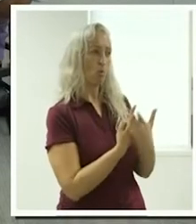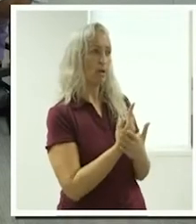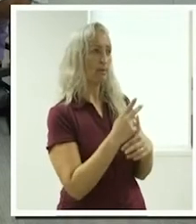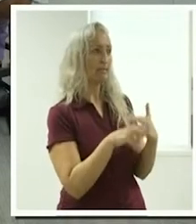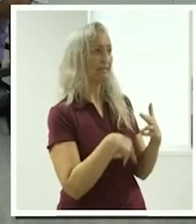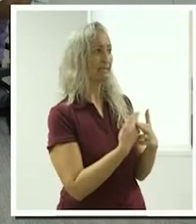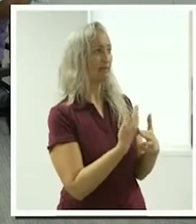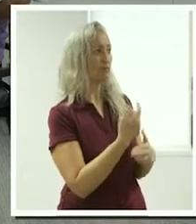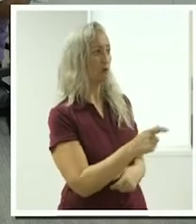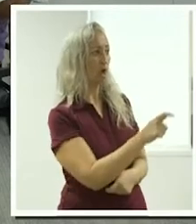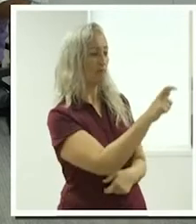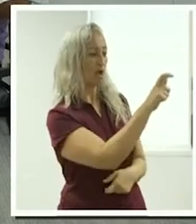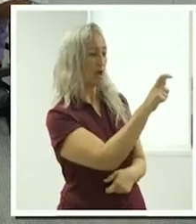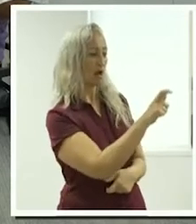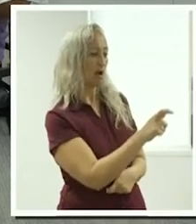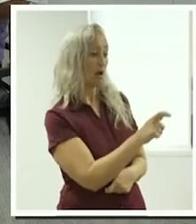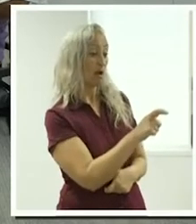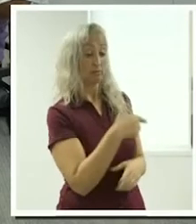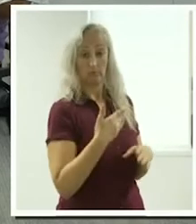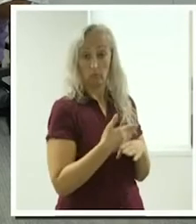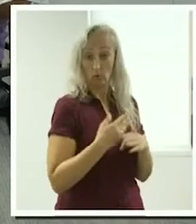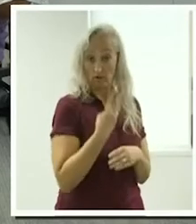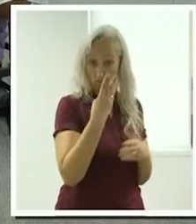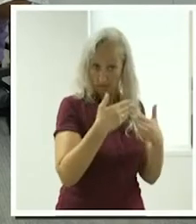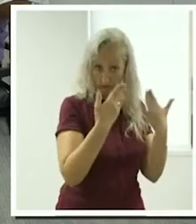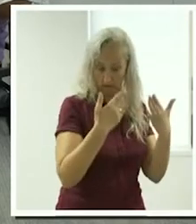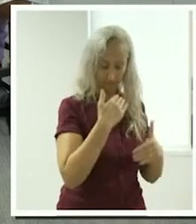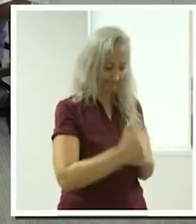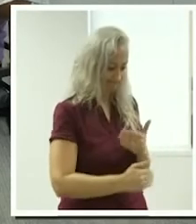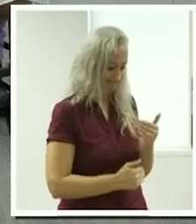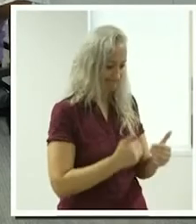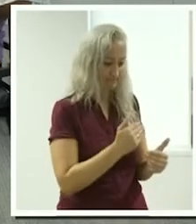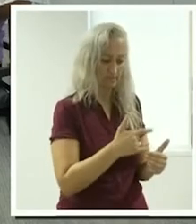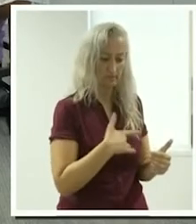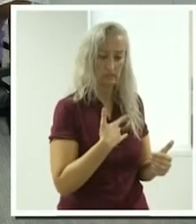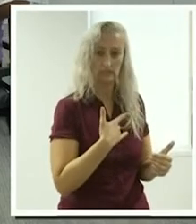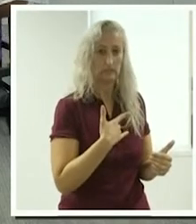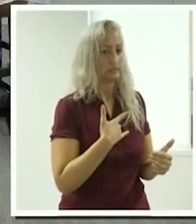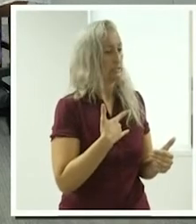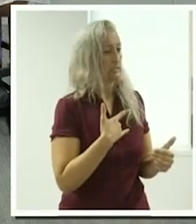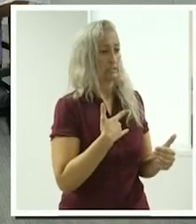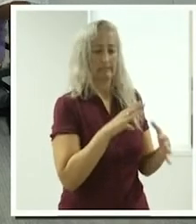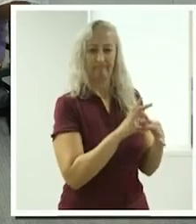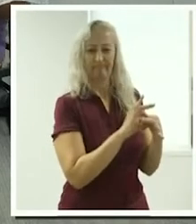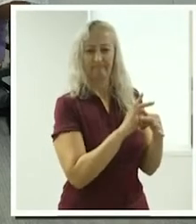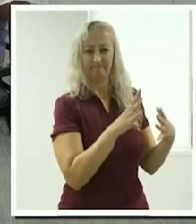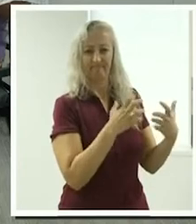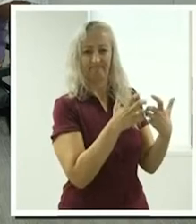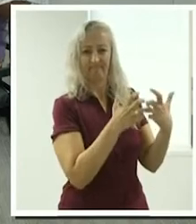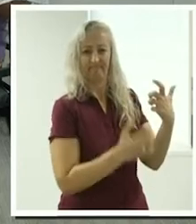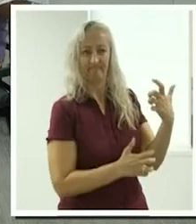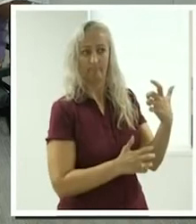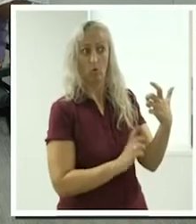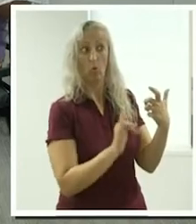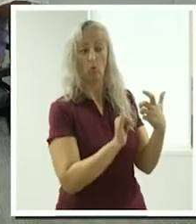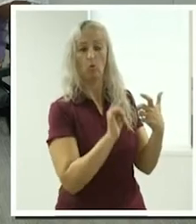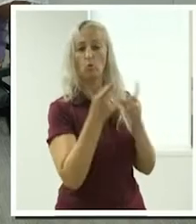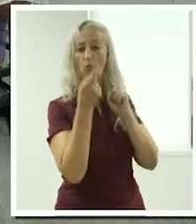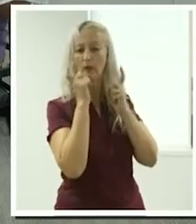you're three days into the role and it's just not working or you're really worried, what do you do?